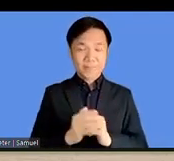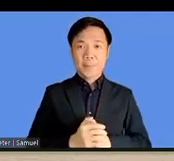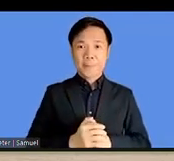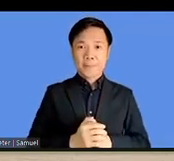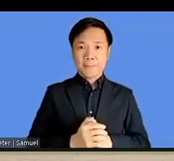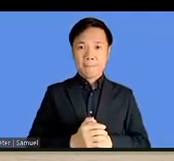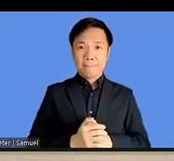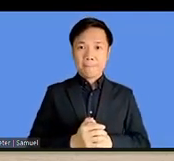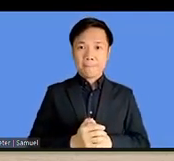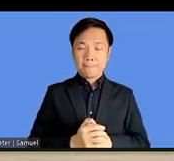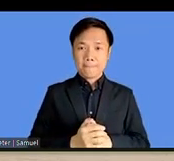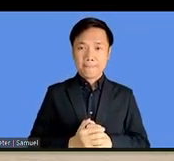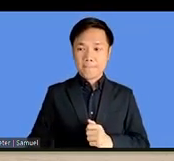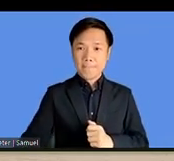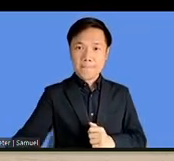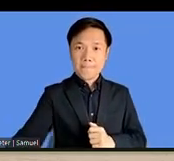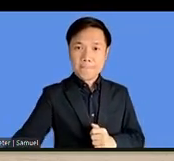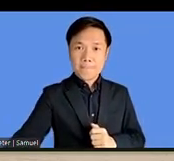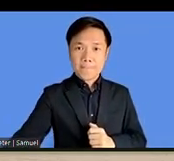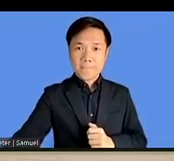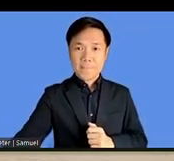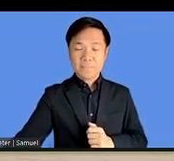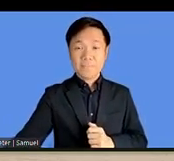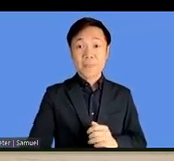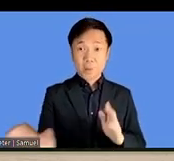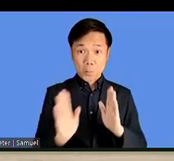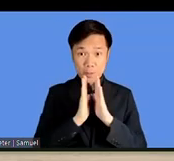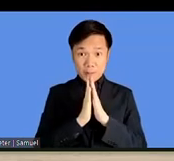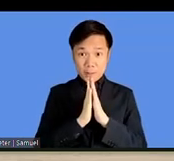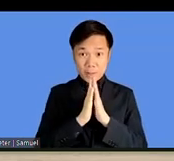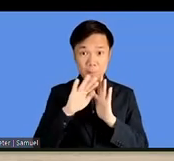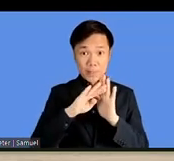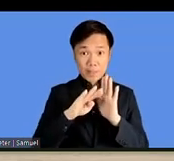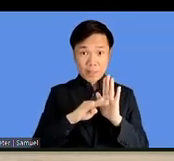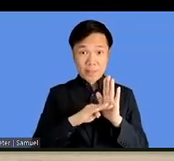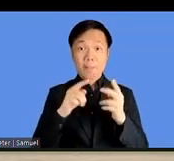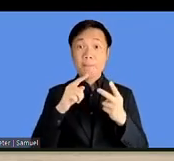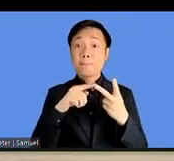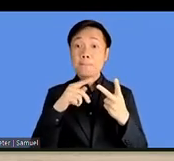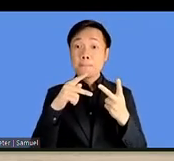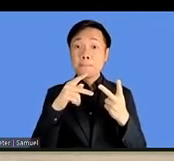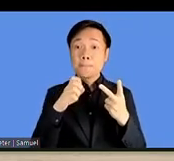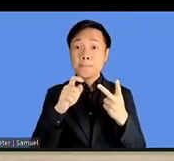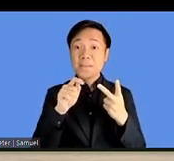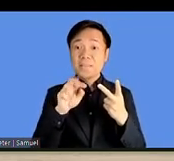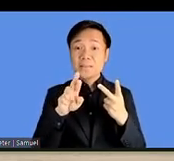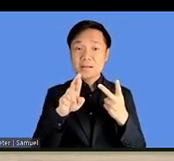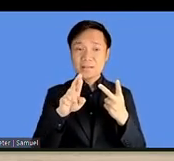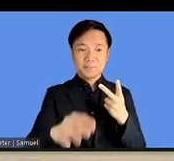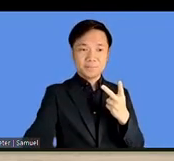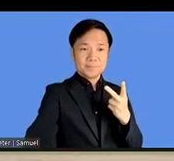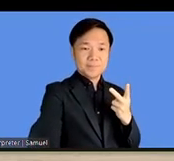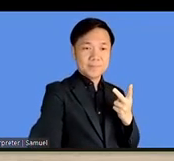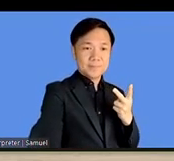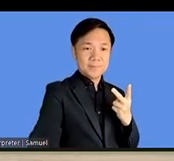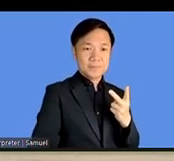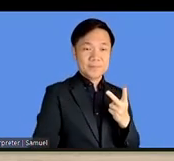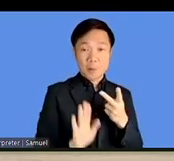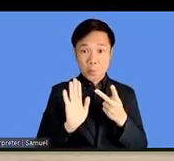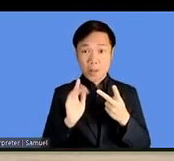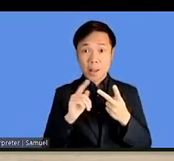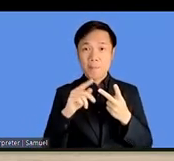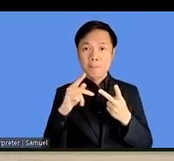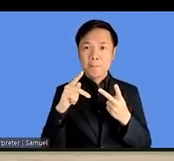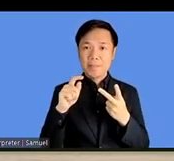also talk about his experiences. Uh, Peter, while we work with Akram, do you want to,